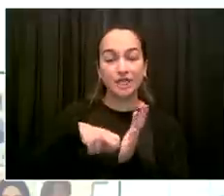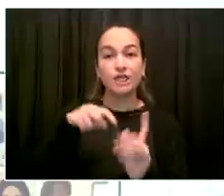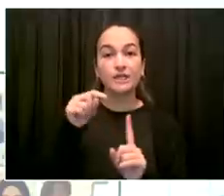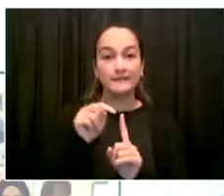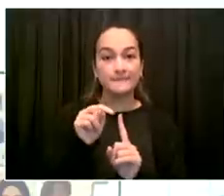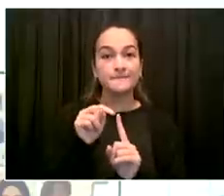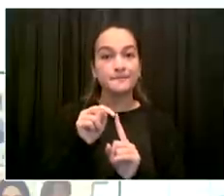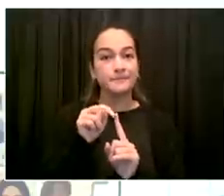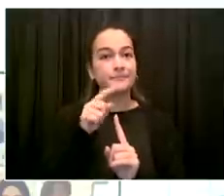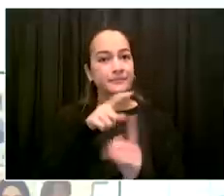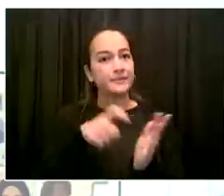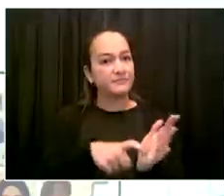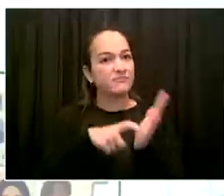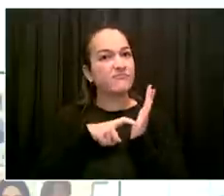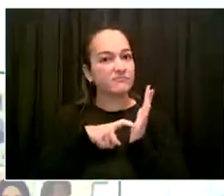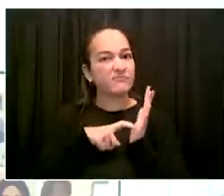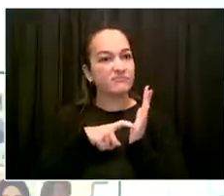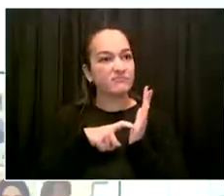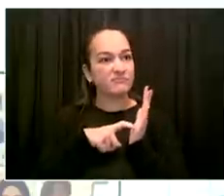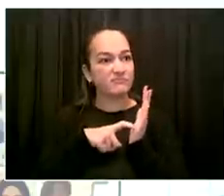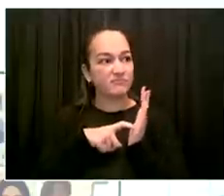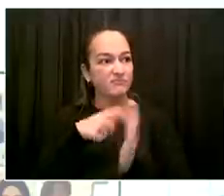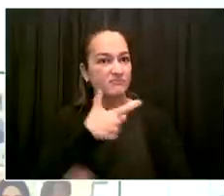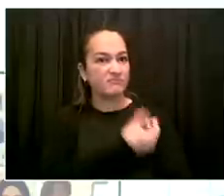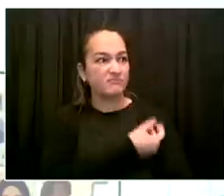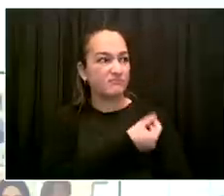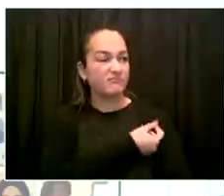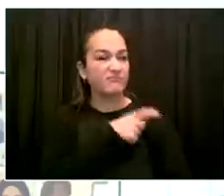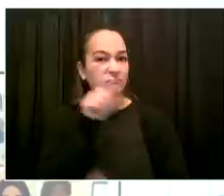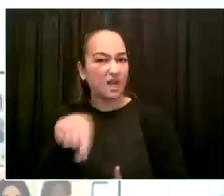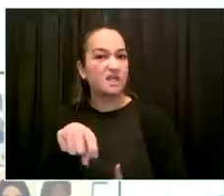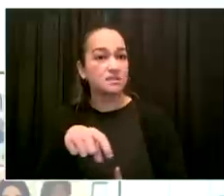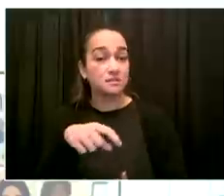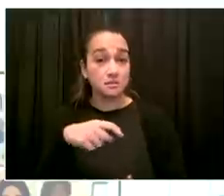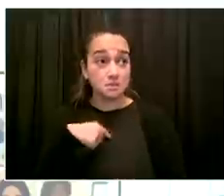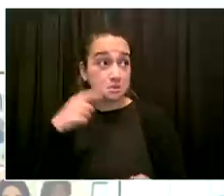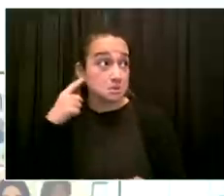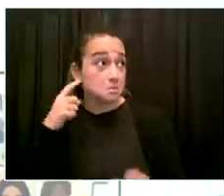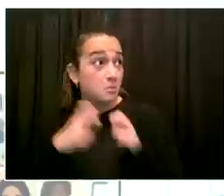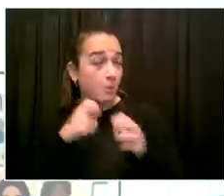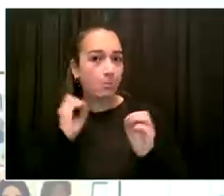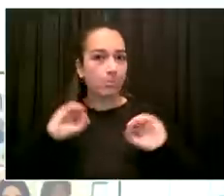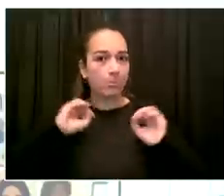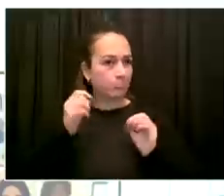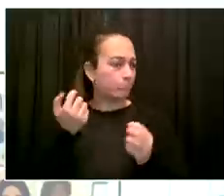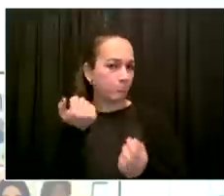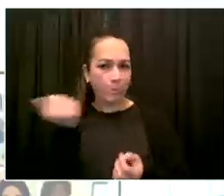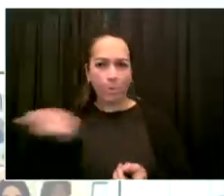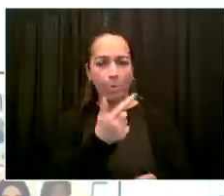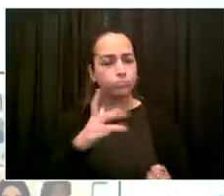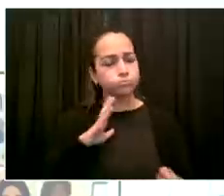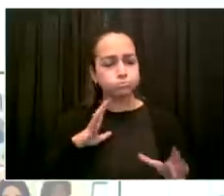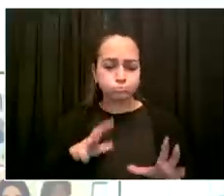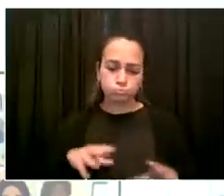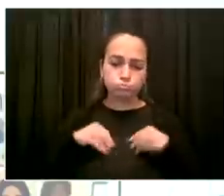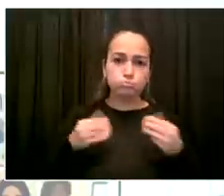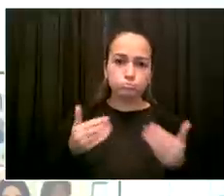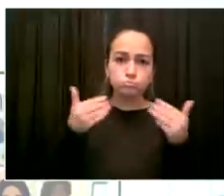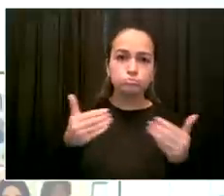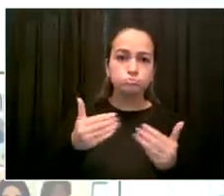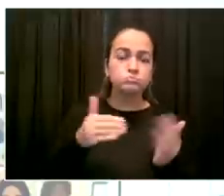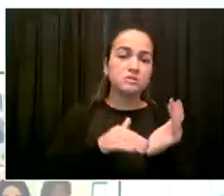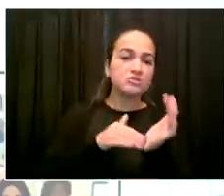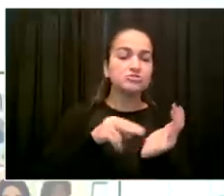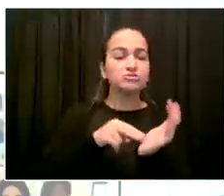health and hospitals. I do expect that some places where more health care workers remain to be vaccinated